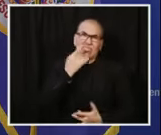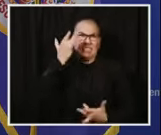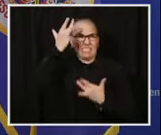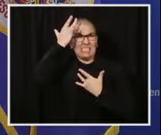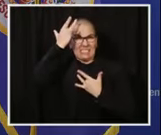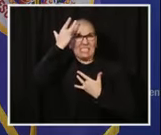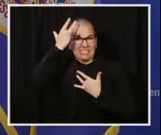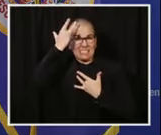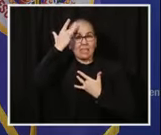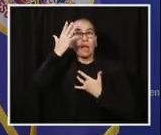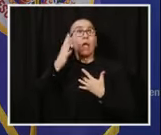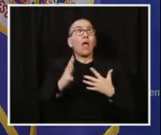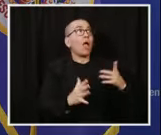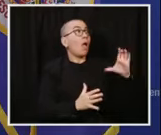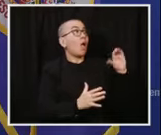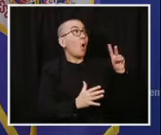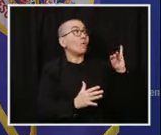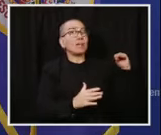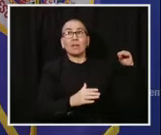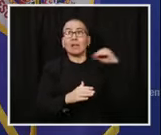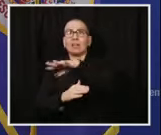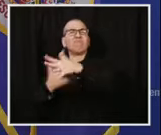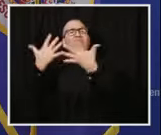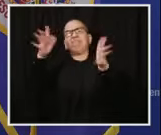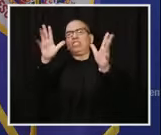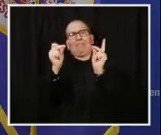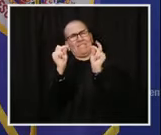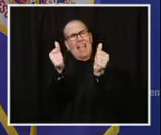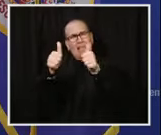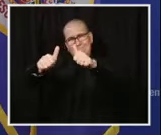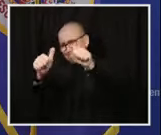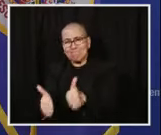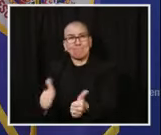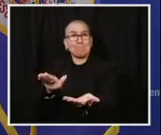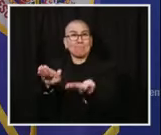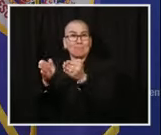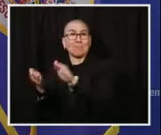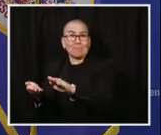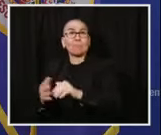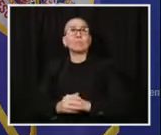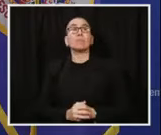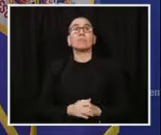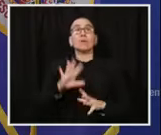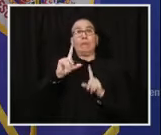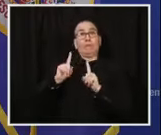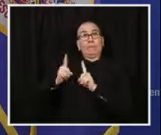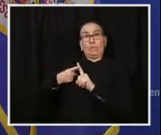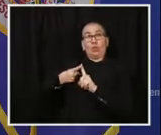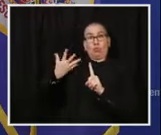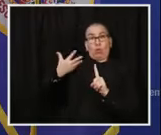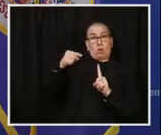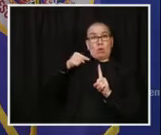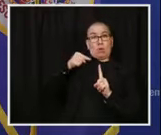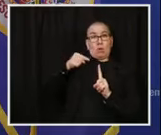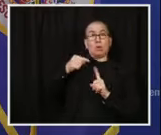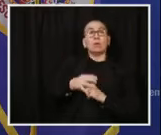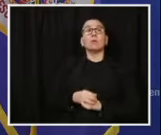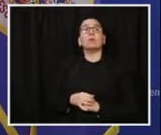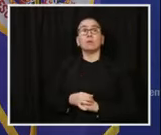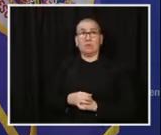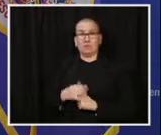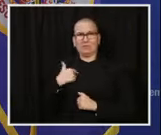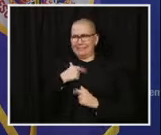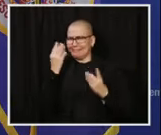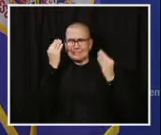Minnesota's first COVID case, we were working on how to share information about the emerging threat and what needed to be done in long-term care